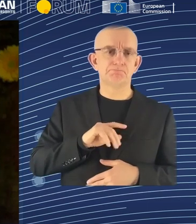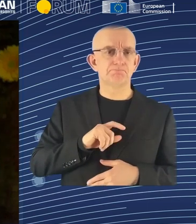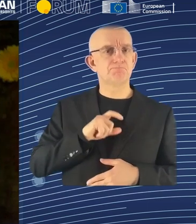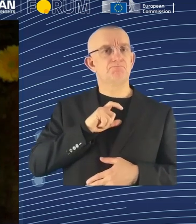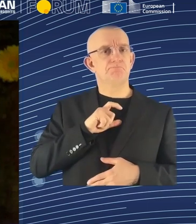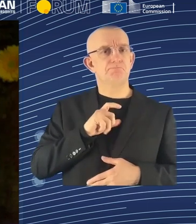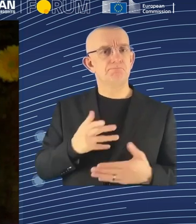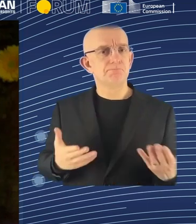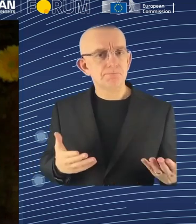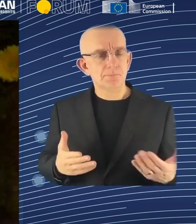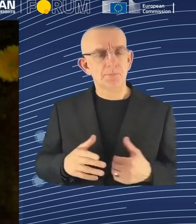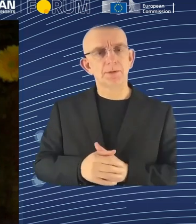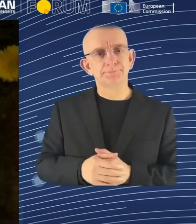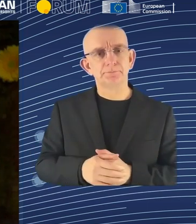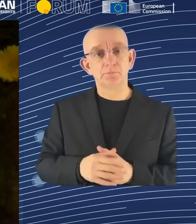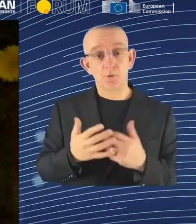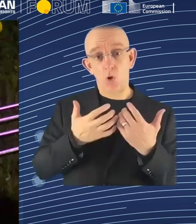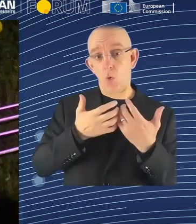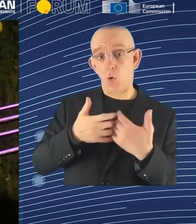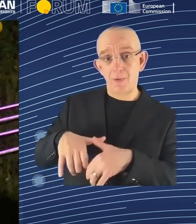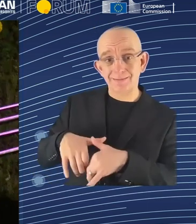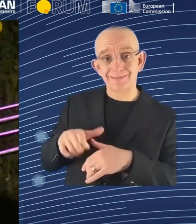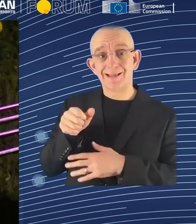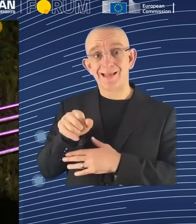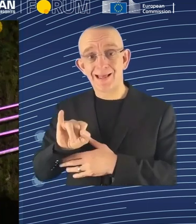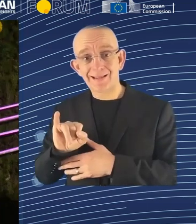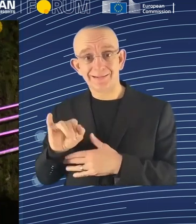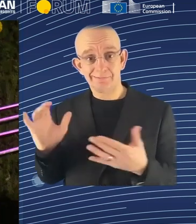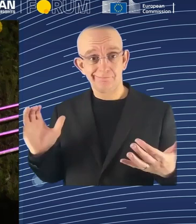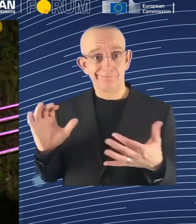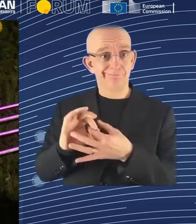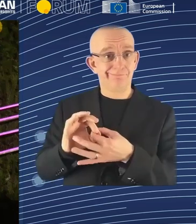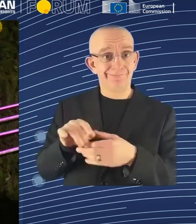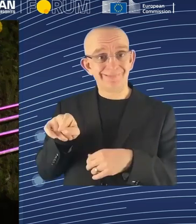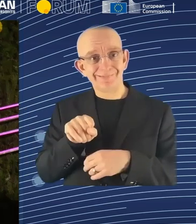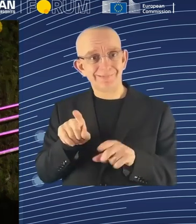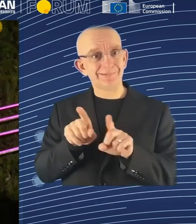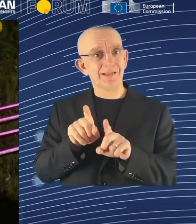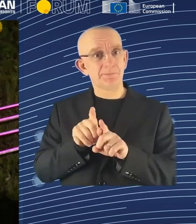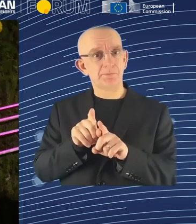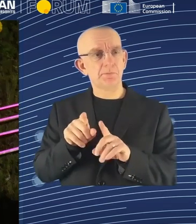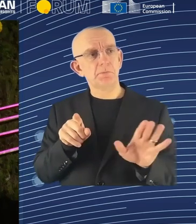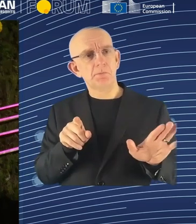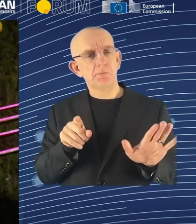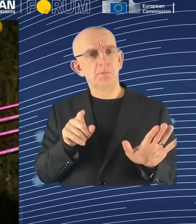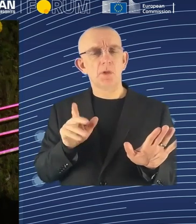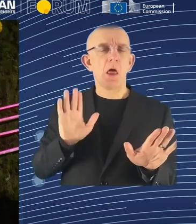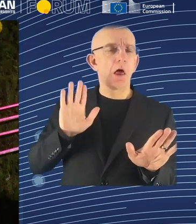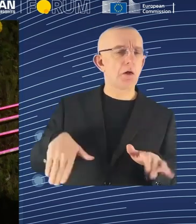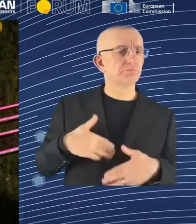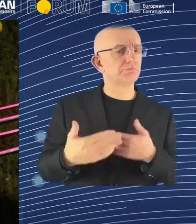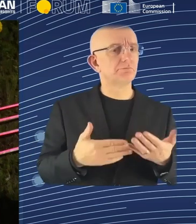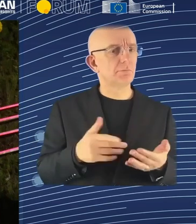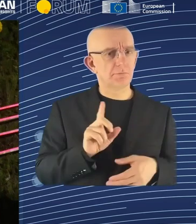beyond ethical questions, not beyond the question of participation and